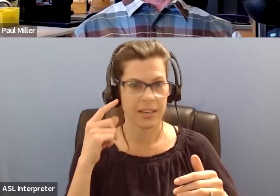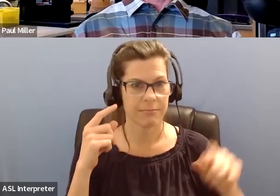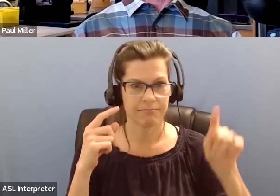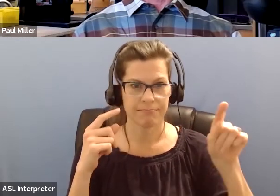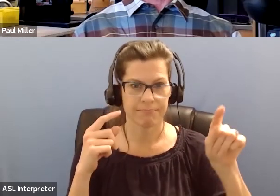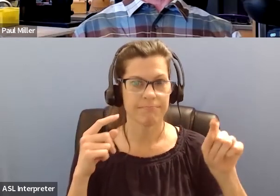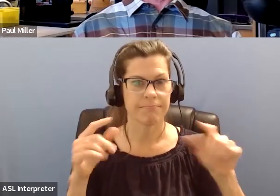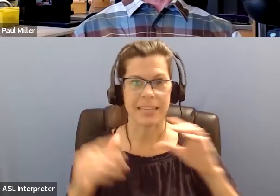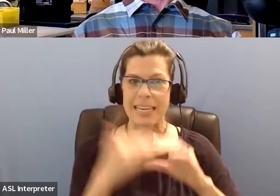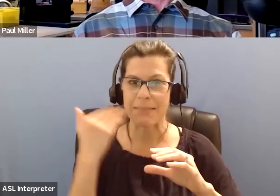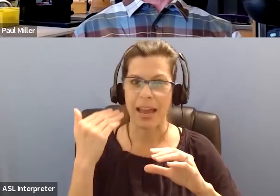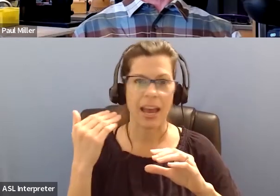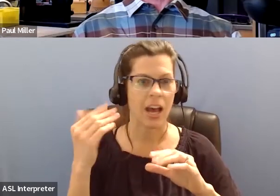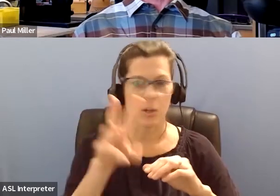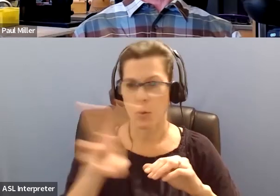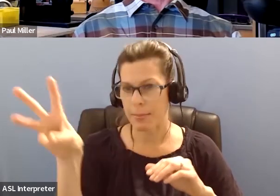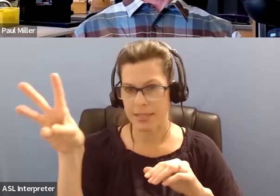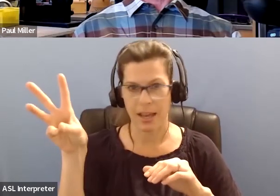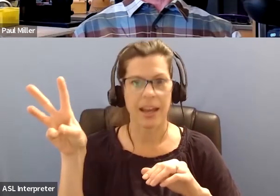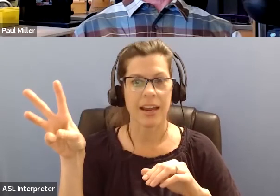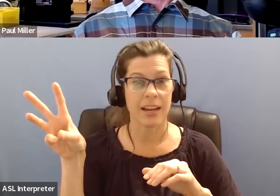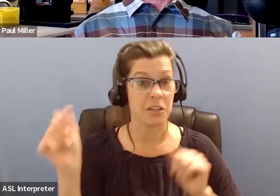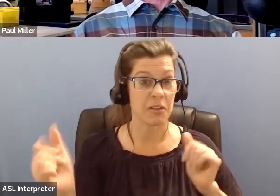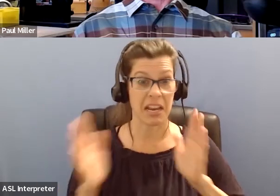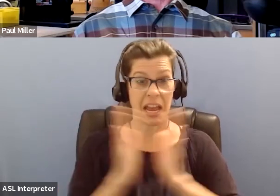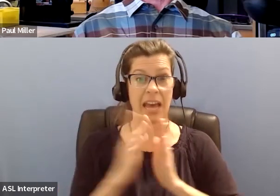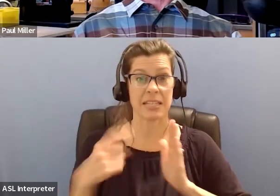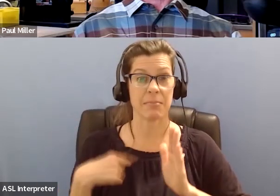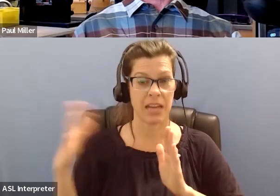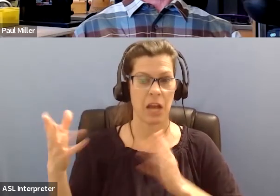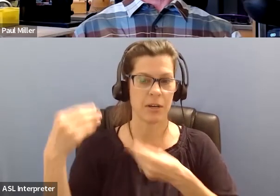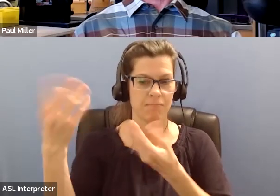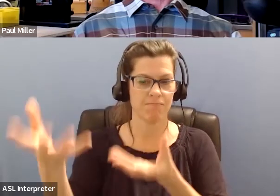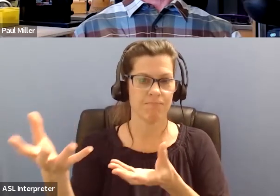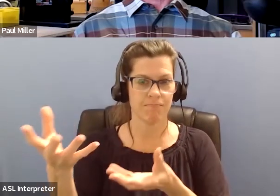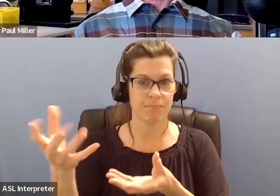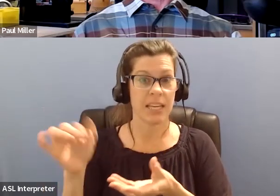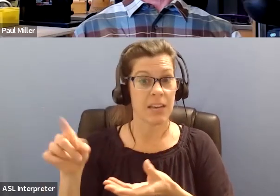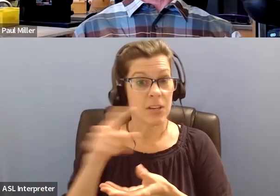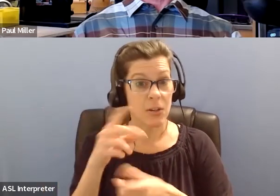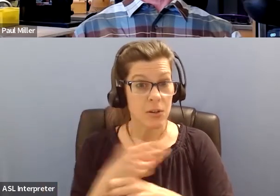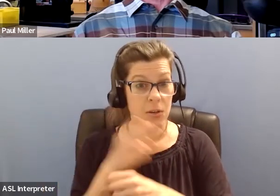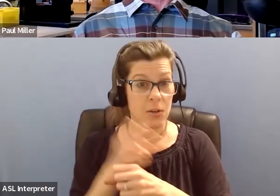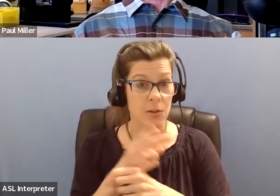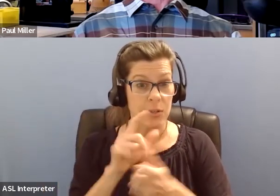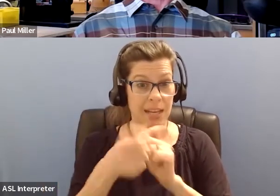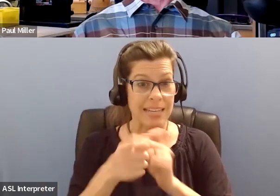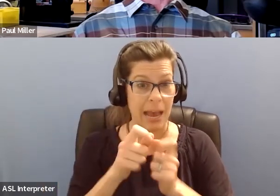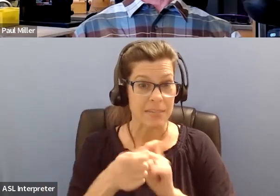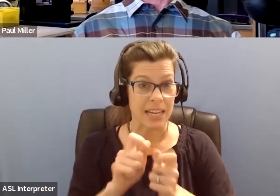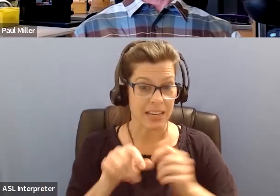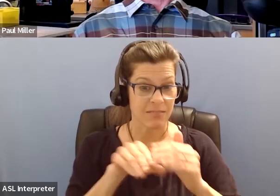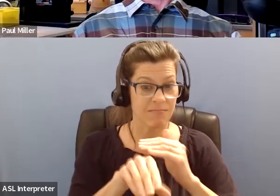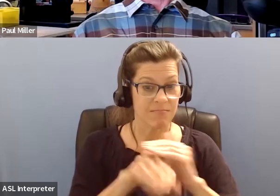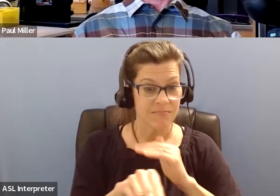send an email to me info at birdability.org. And I will connect to you. Um, if you use adaptive birding equipment, I would love to know about it.